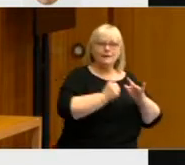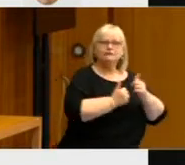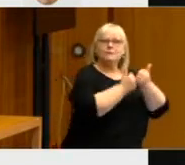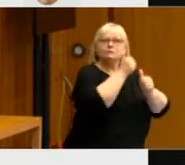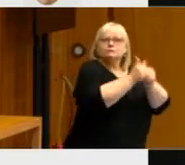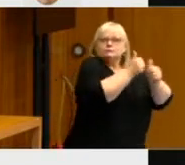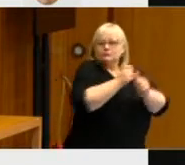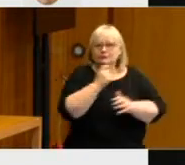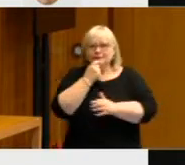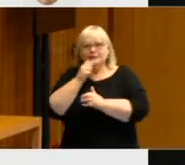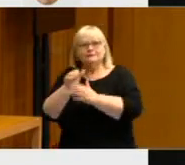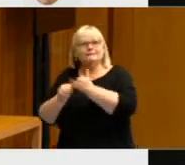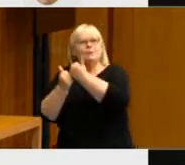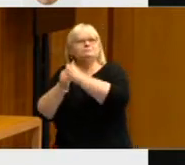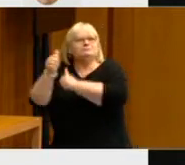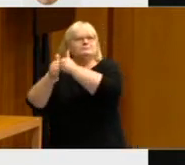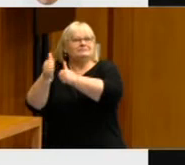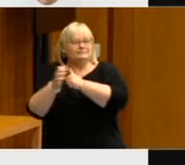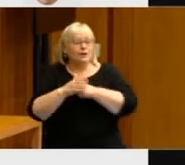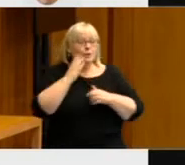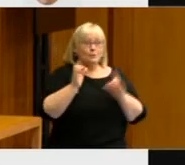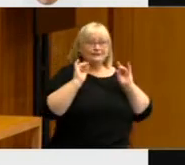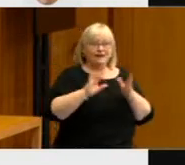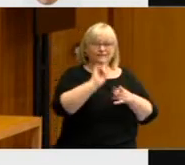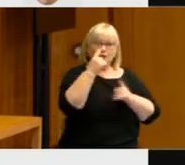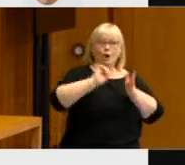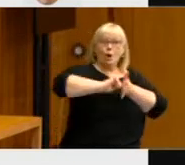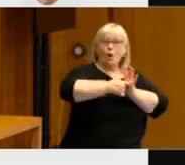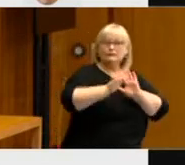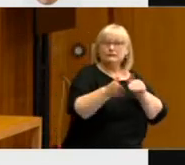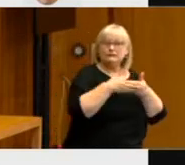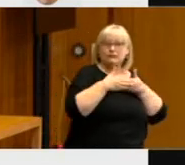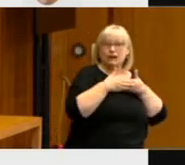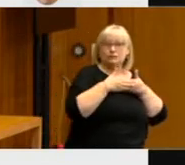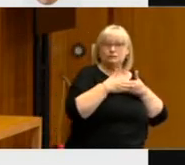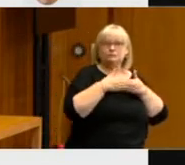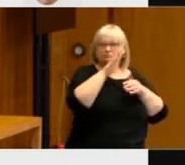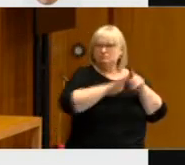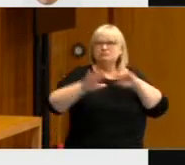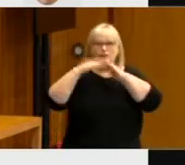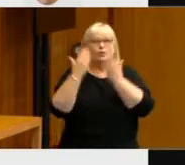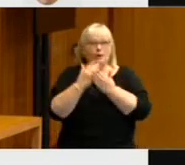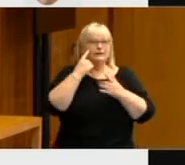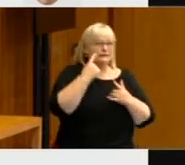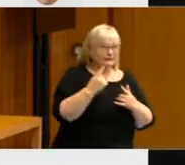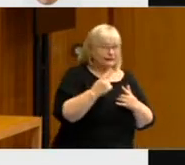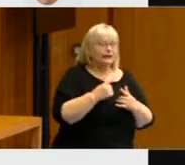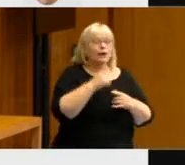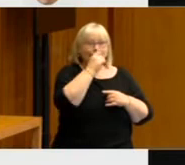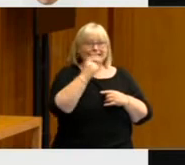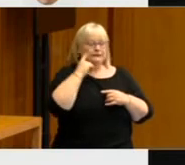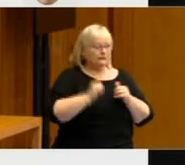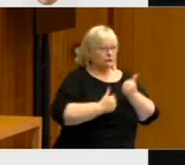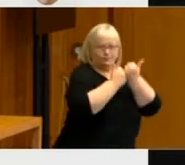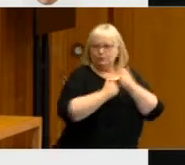April of last year, when lockdowns were first introduced in many countries around the world, we see a big boost in